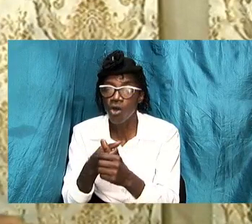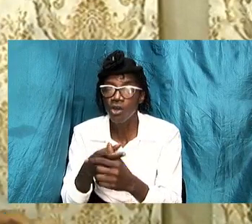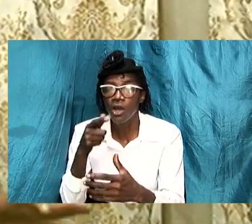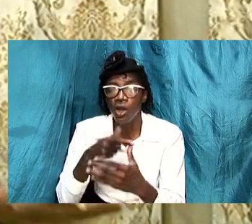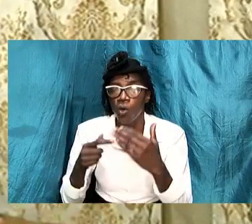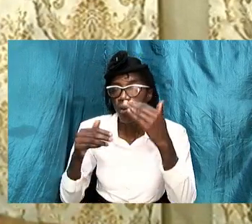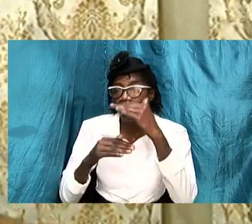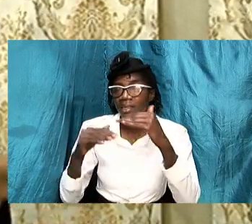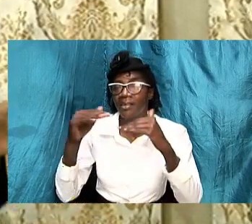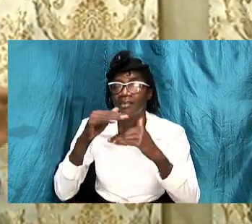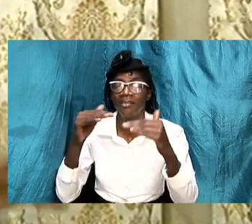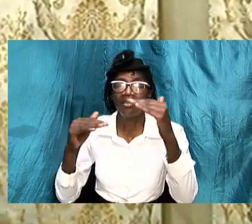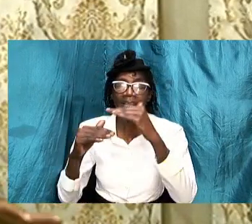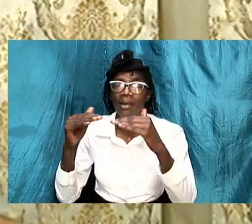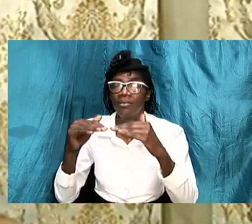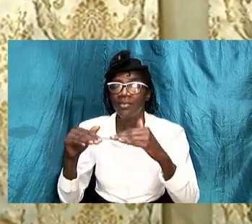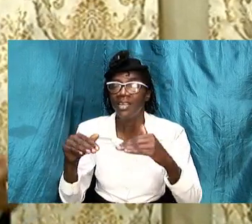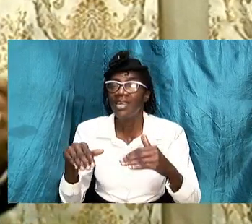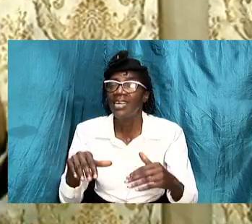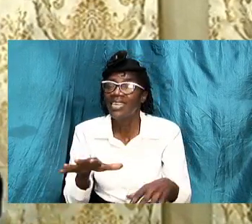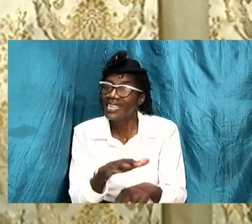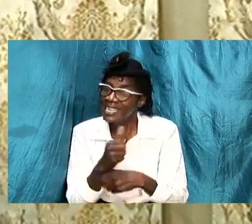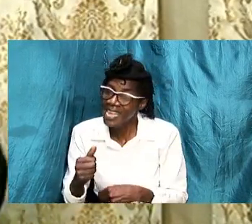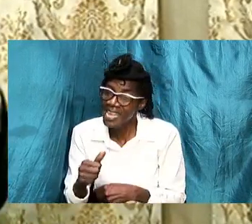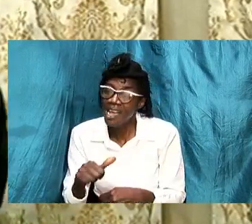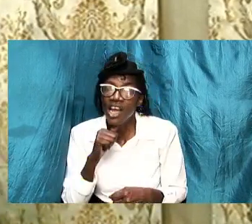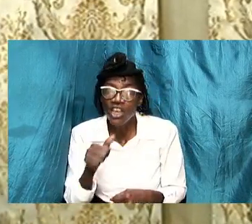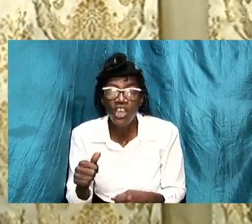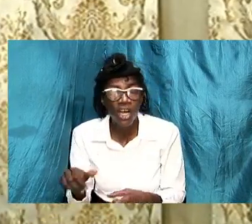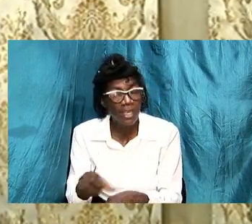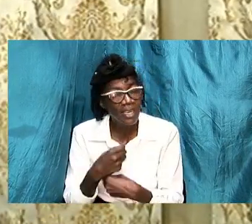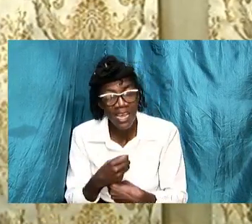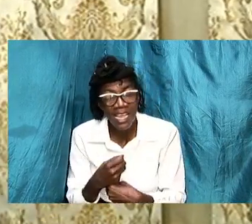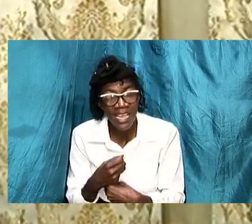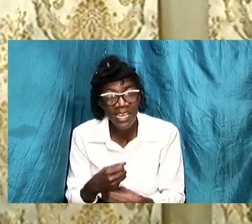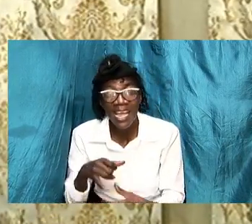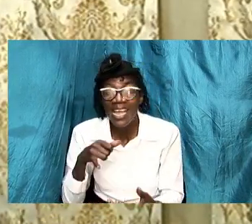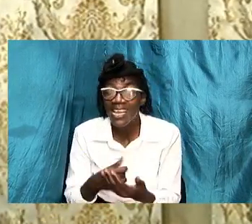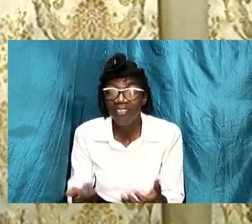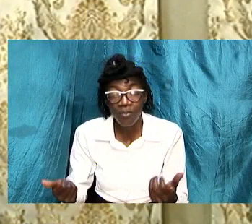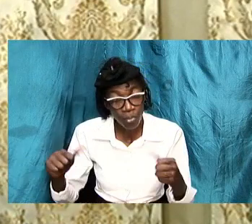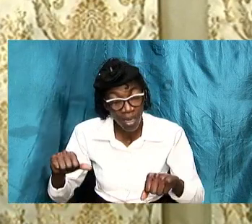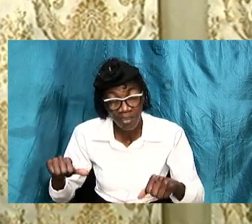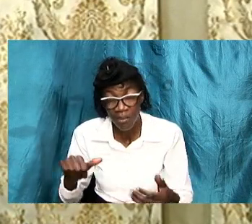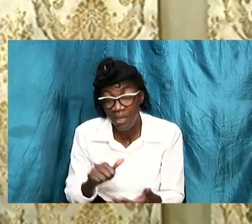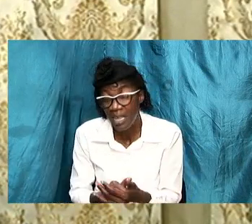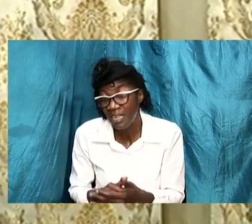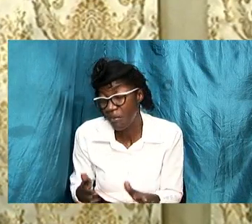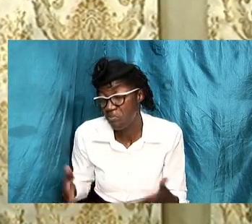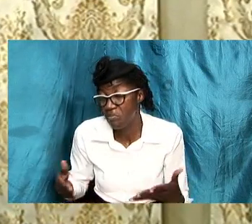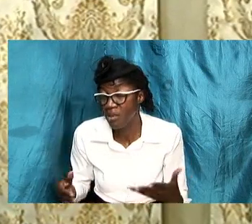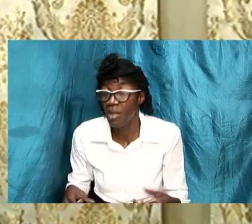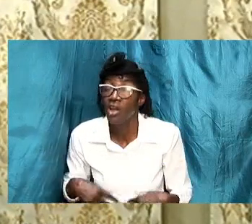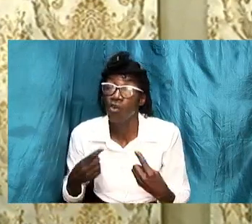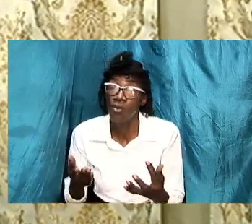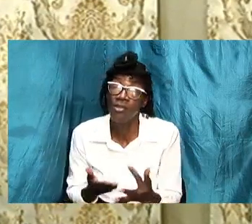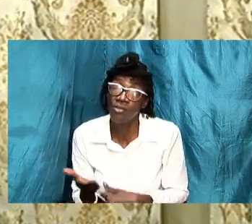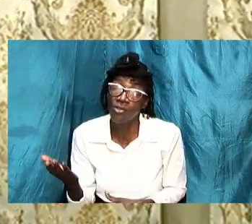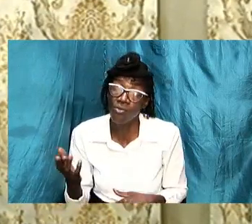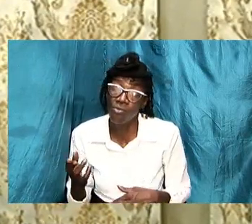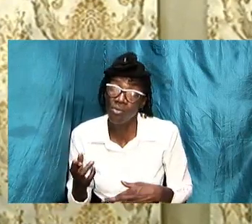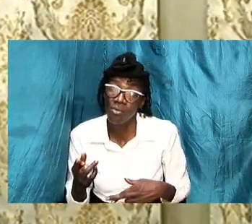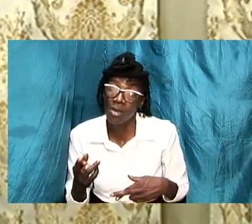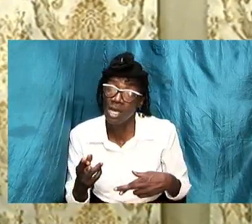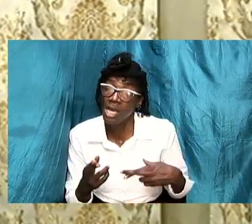steps to take or not to take we it is possible that we have been going through our relationship